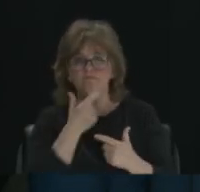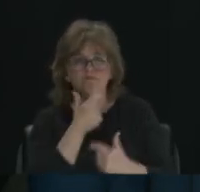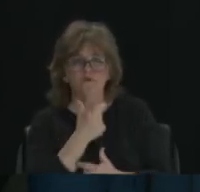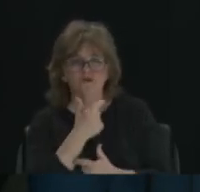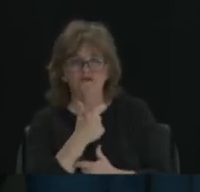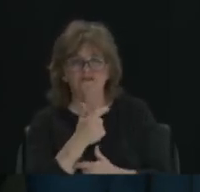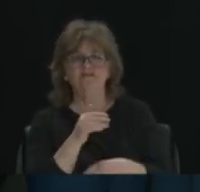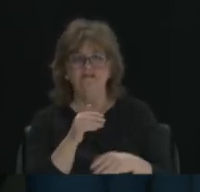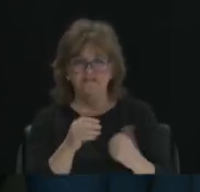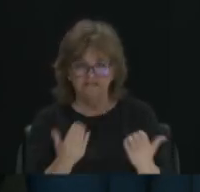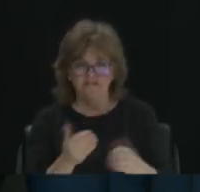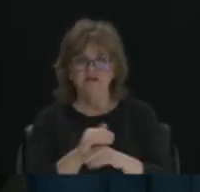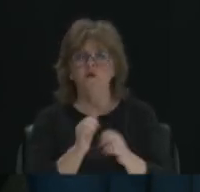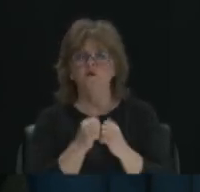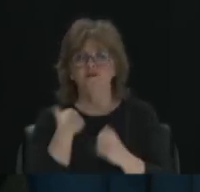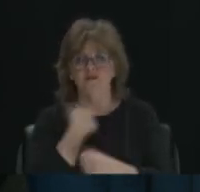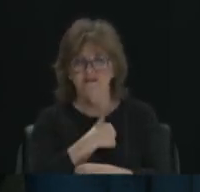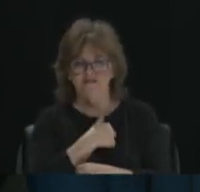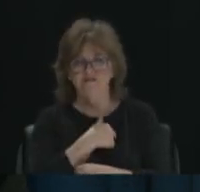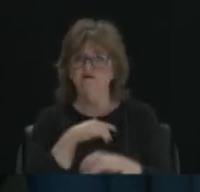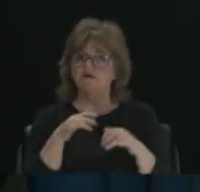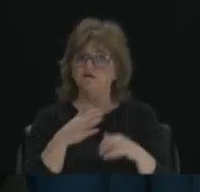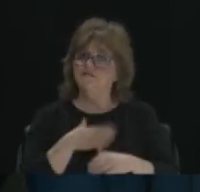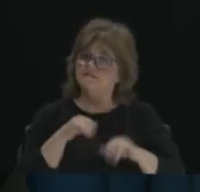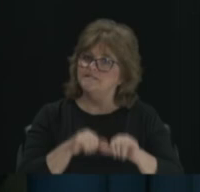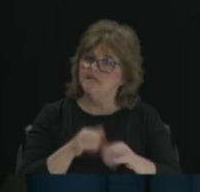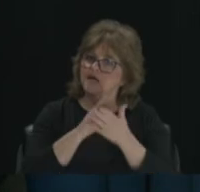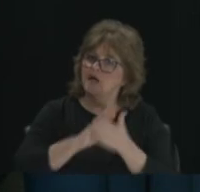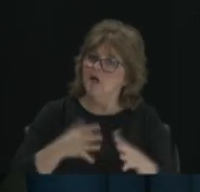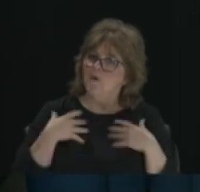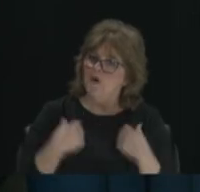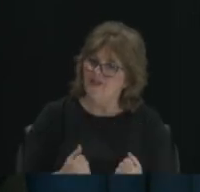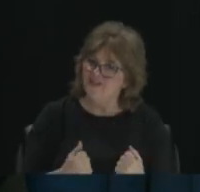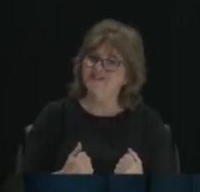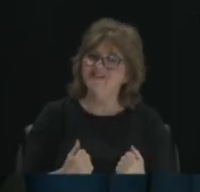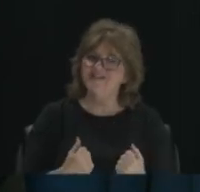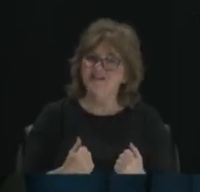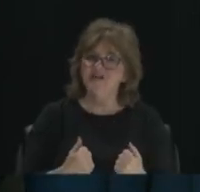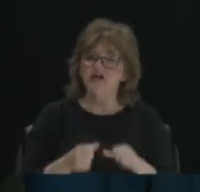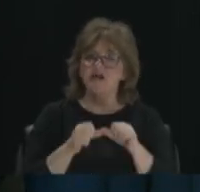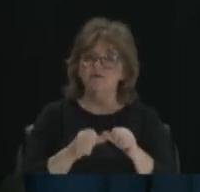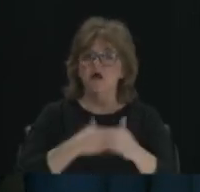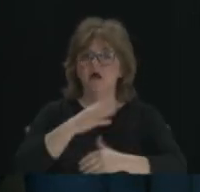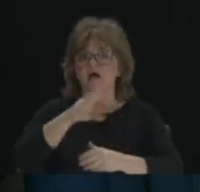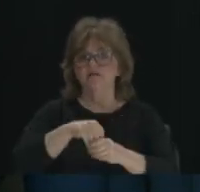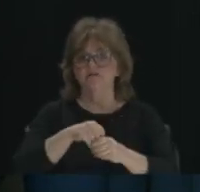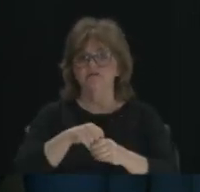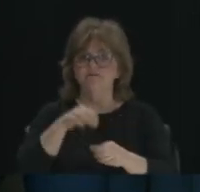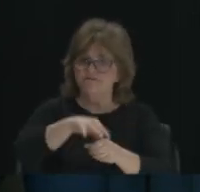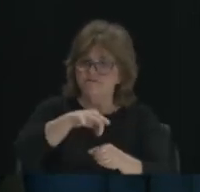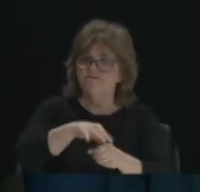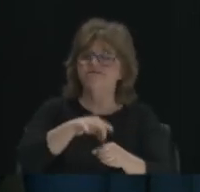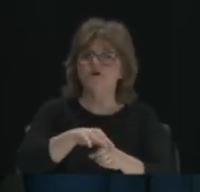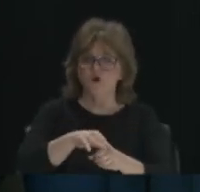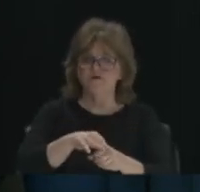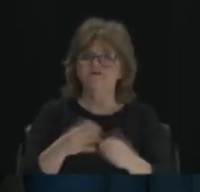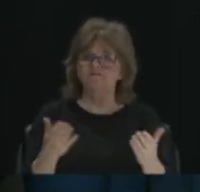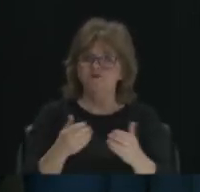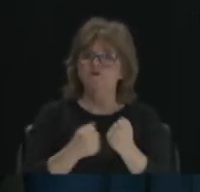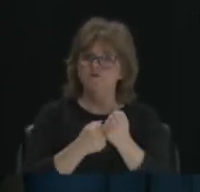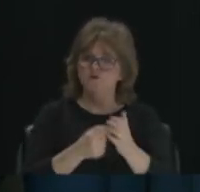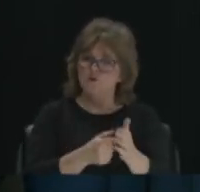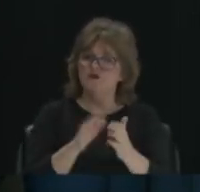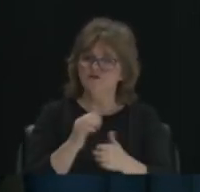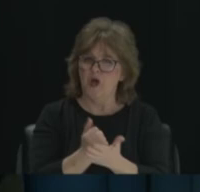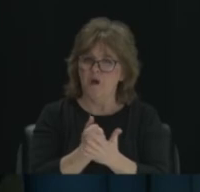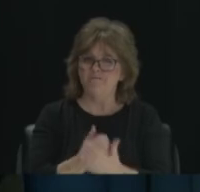evening with us. Please stay well and be an active participant in the democracy that requires our participation.